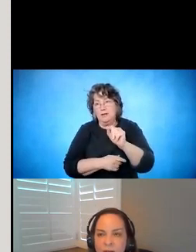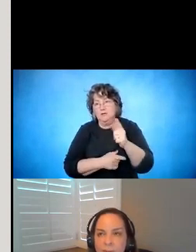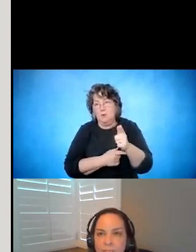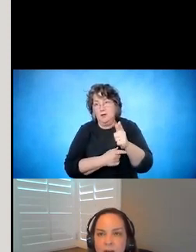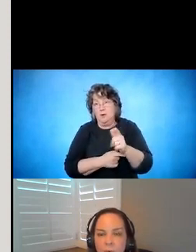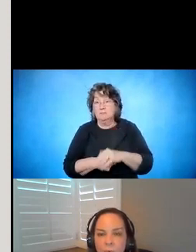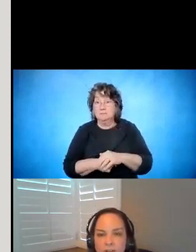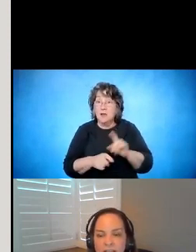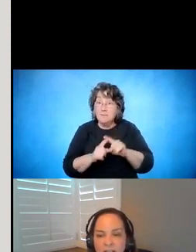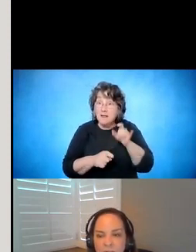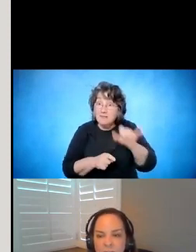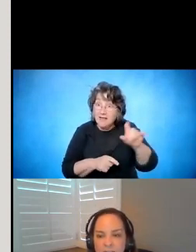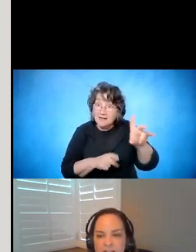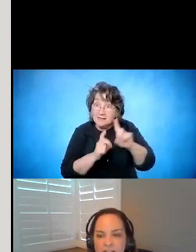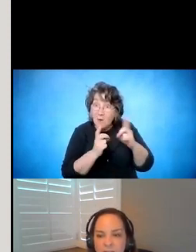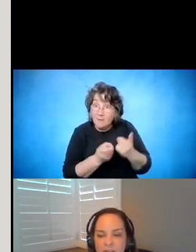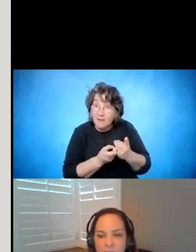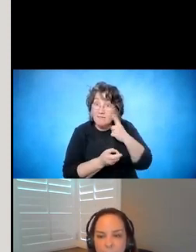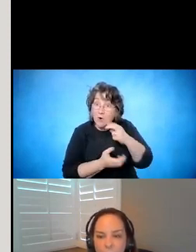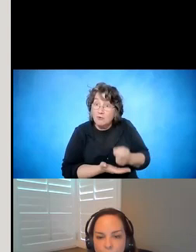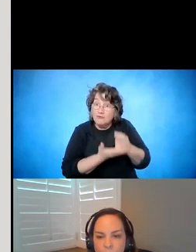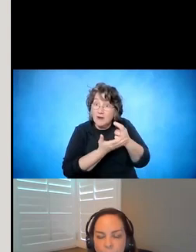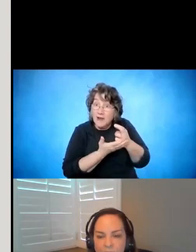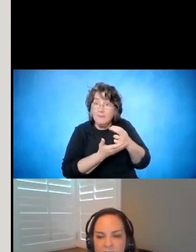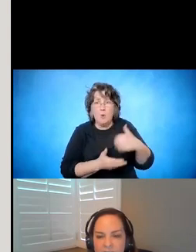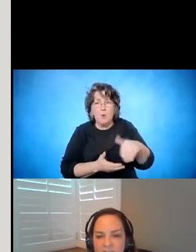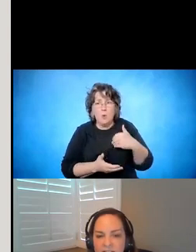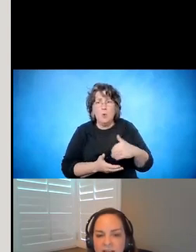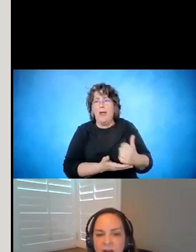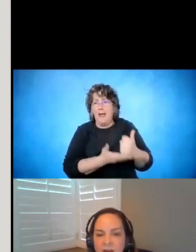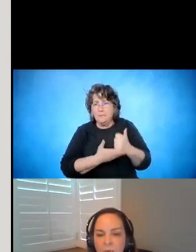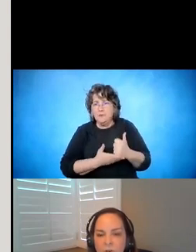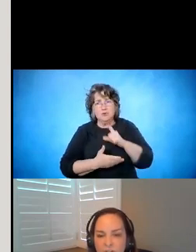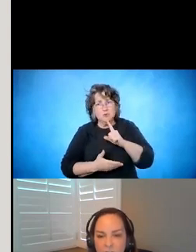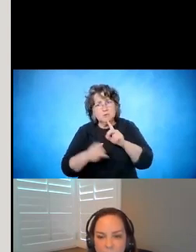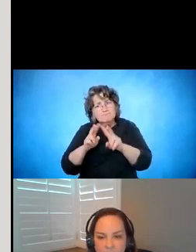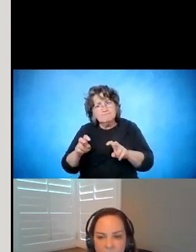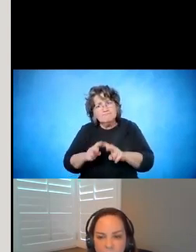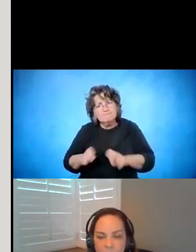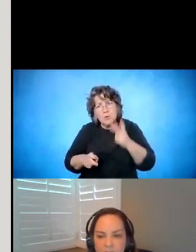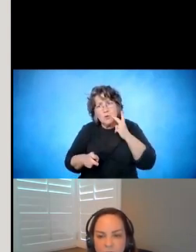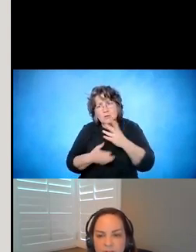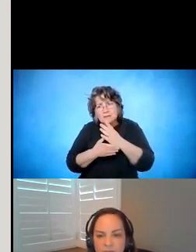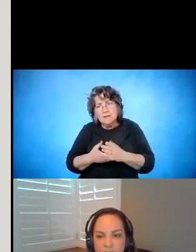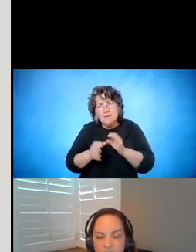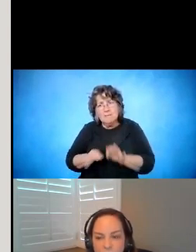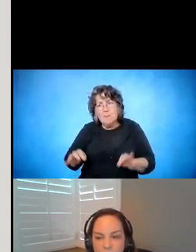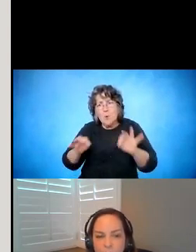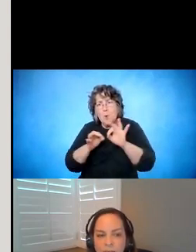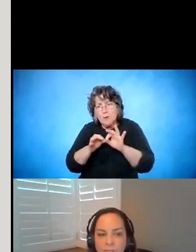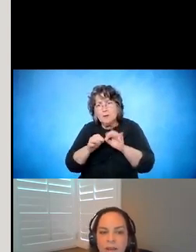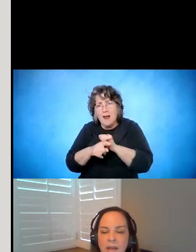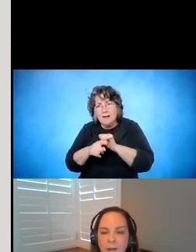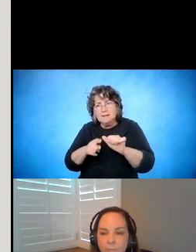really take a look at some of the important practices that we should all be following in terms of transition